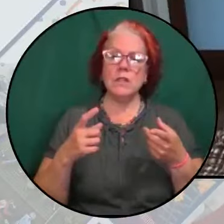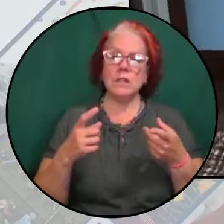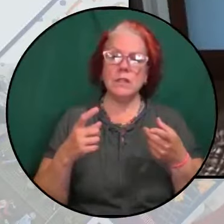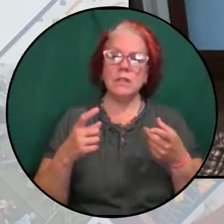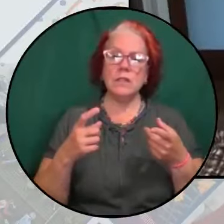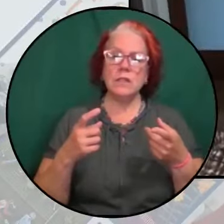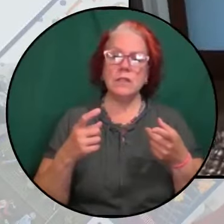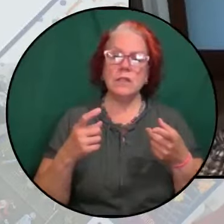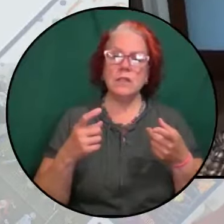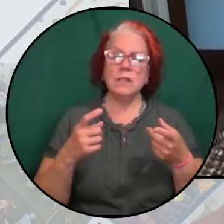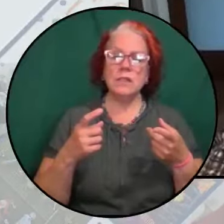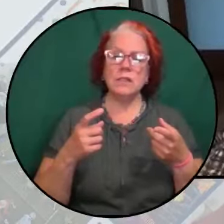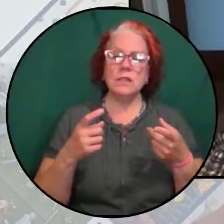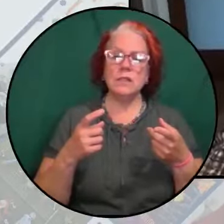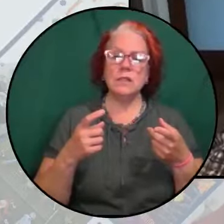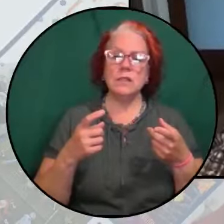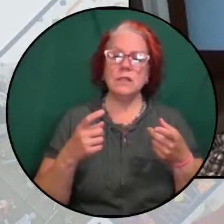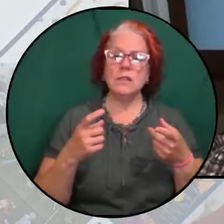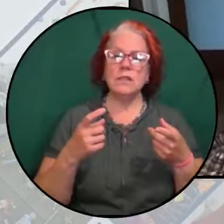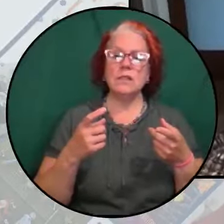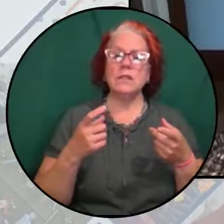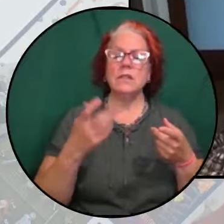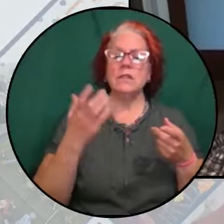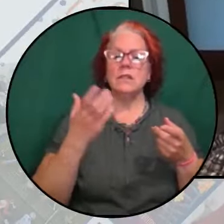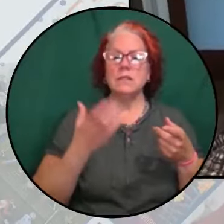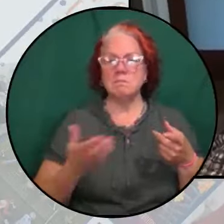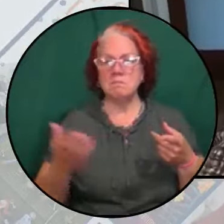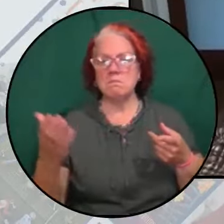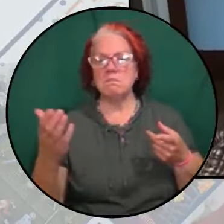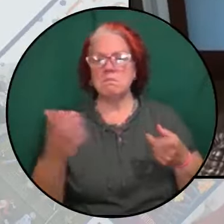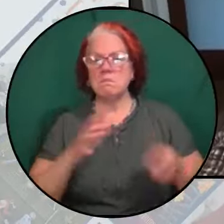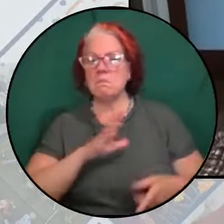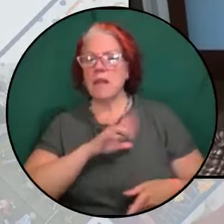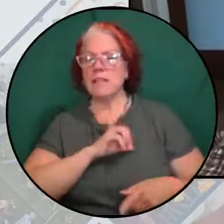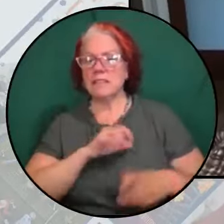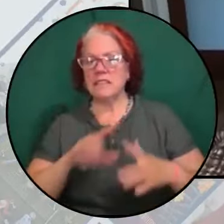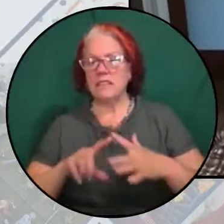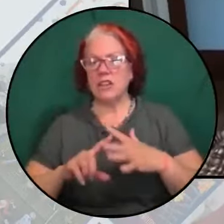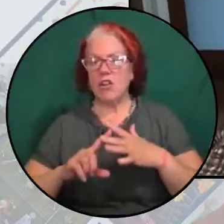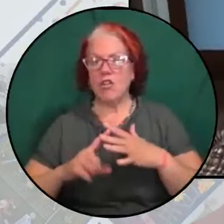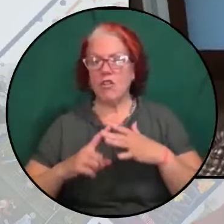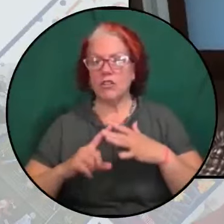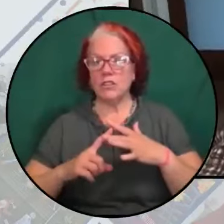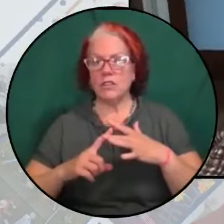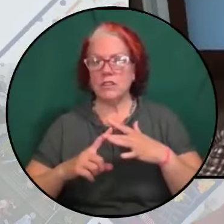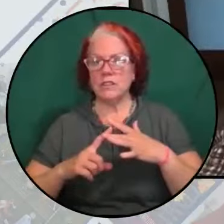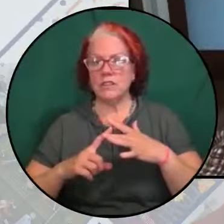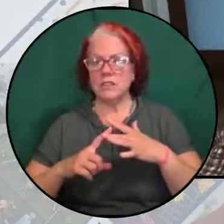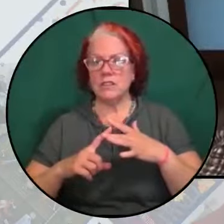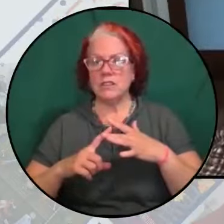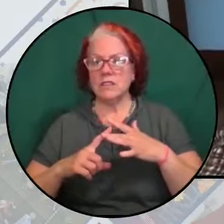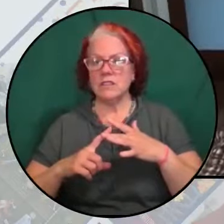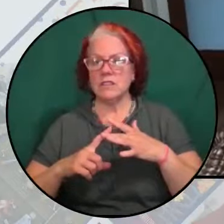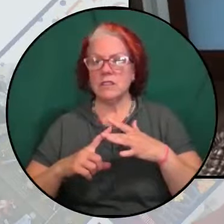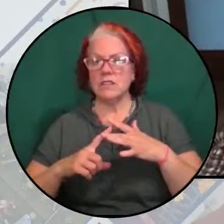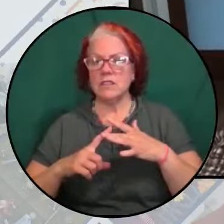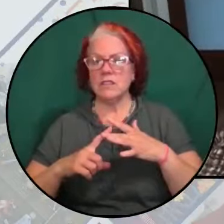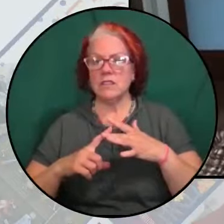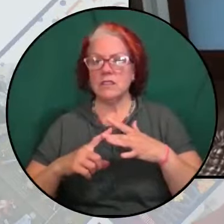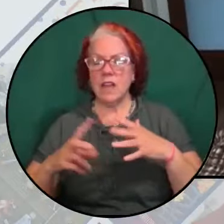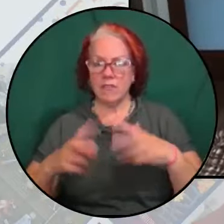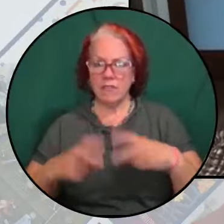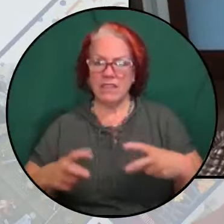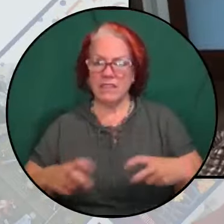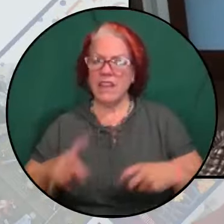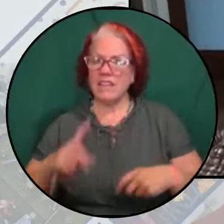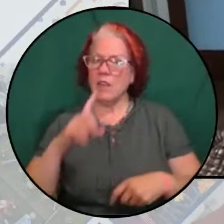Palestinian origins, at least in part, of a major insight that brought radical clarity